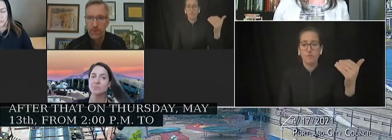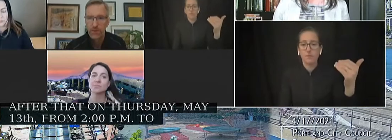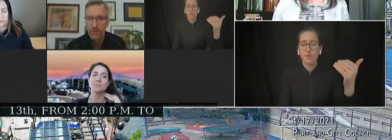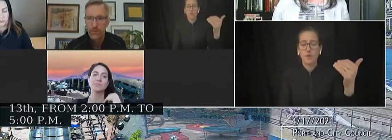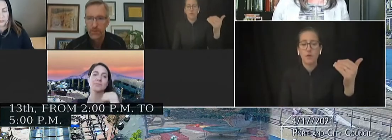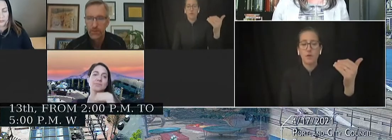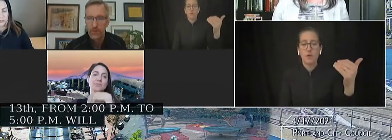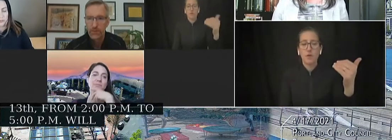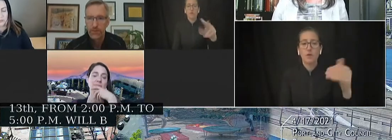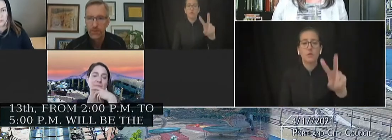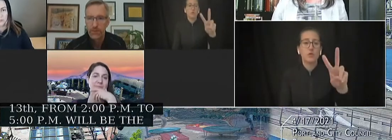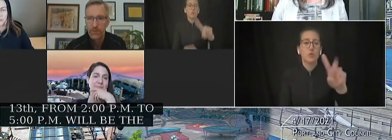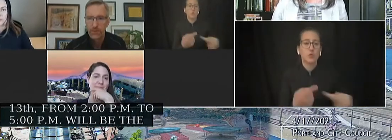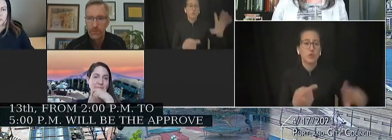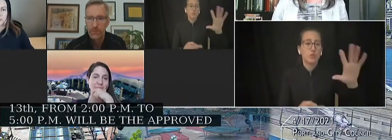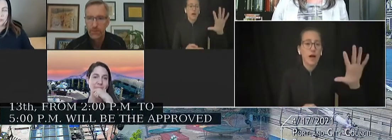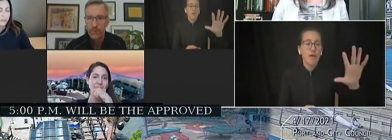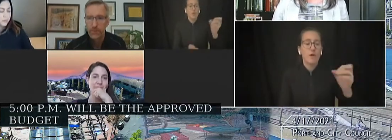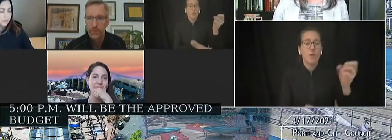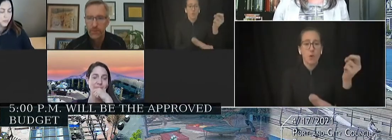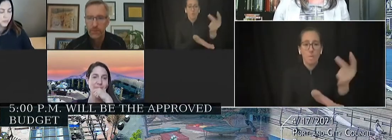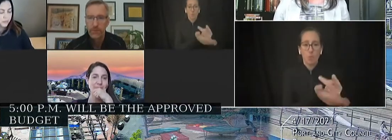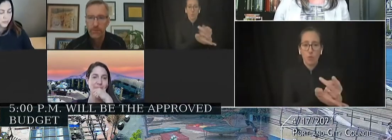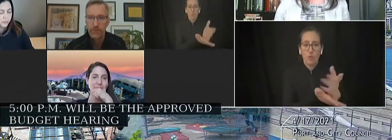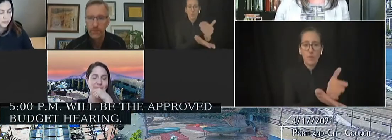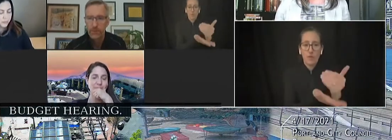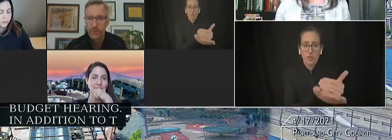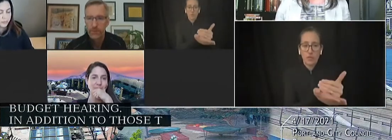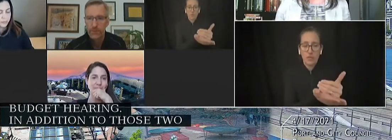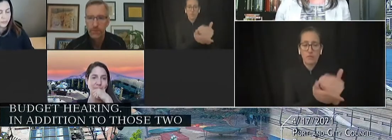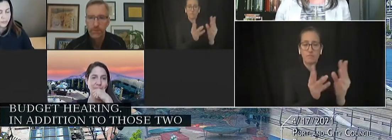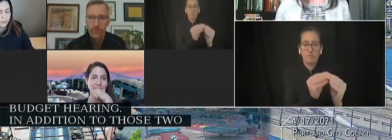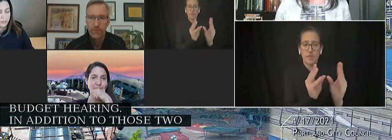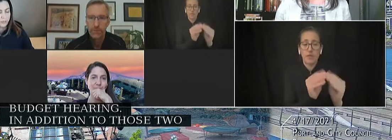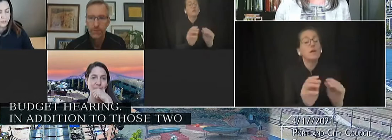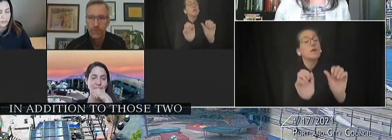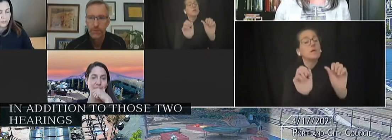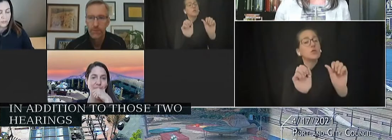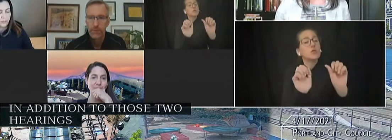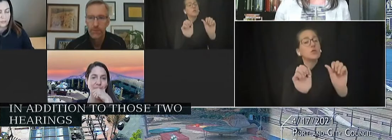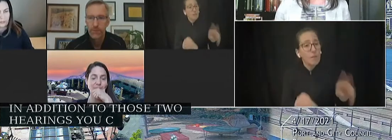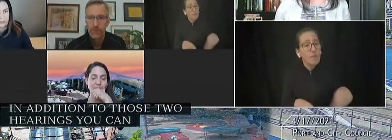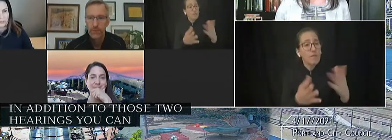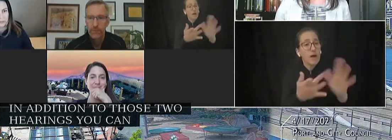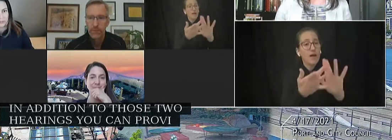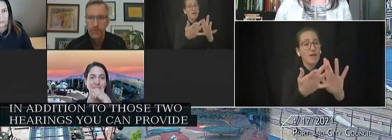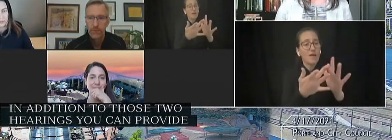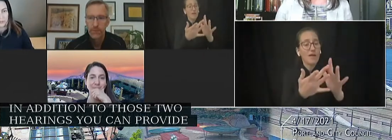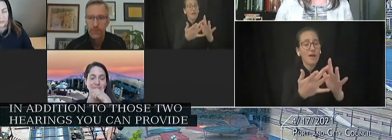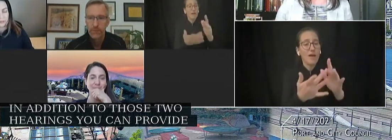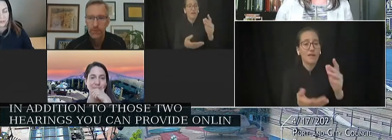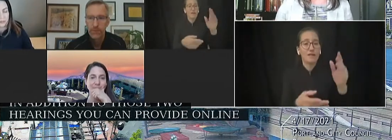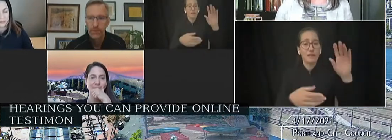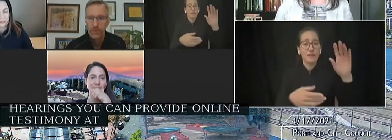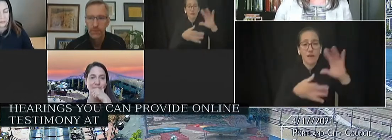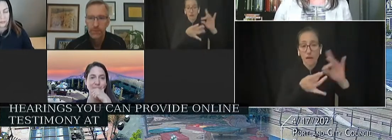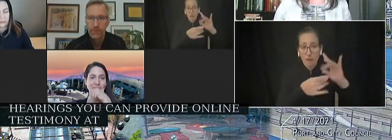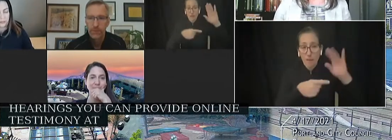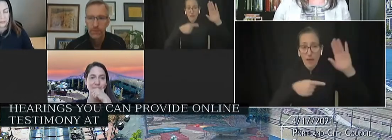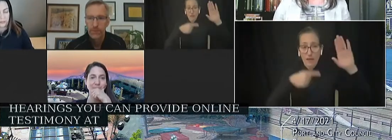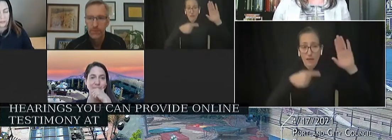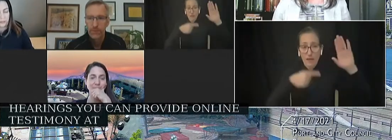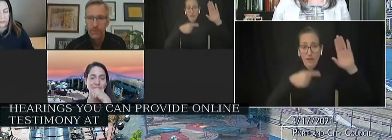hearing. In addition to those two hearings, you can provide online testimony at portlandoregon.gov slash